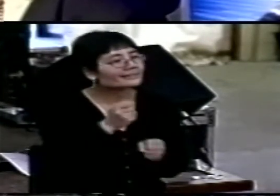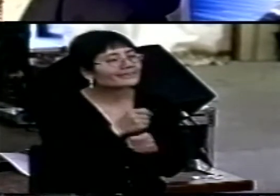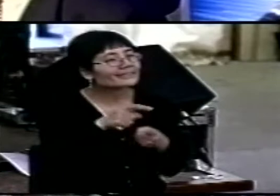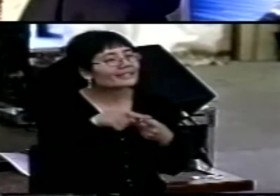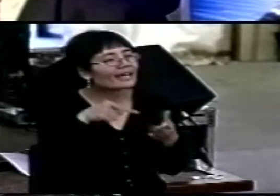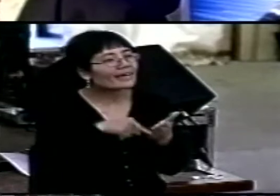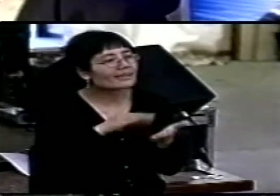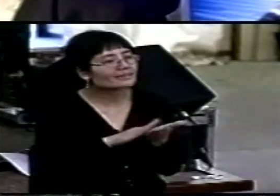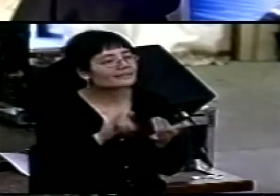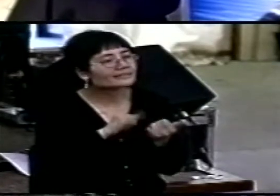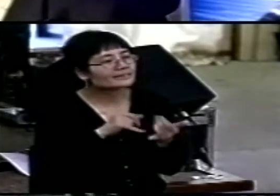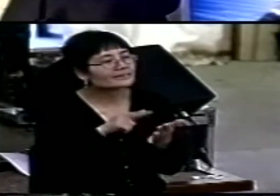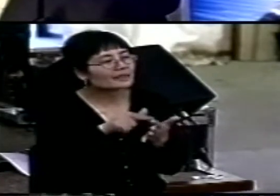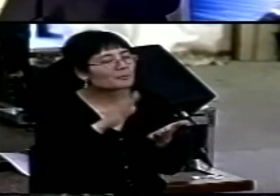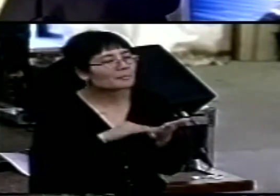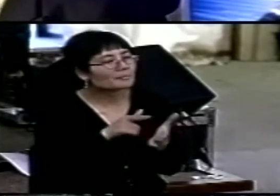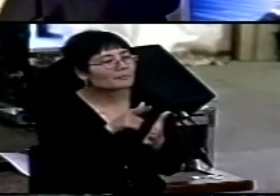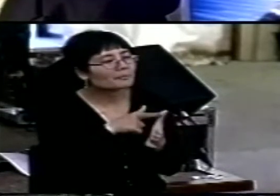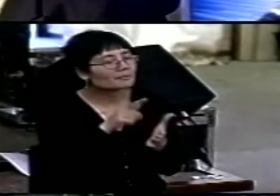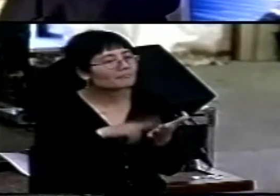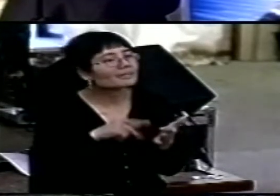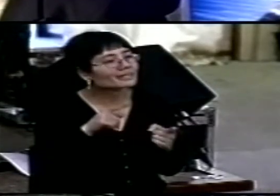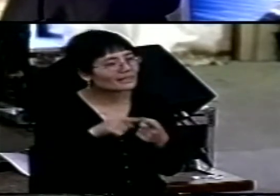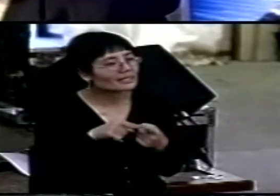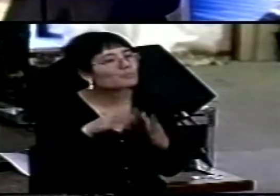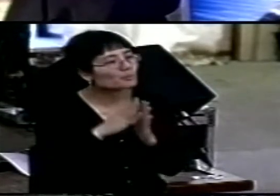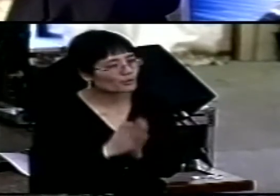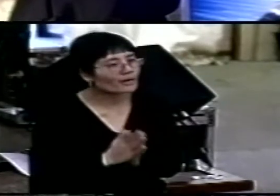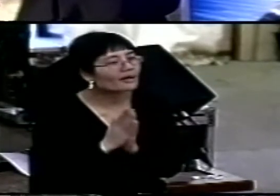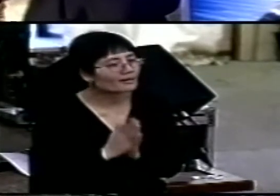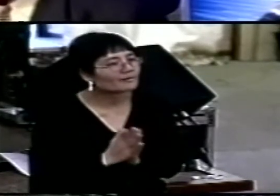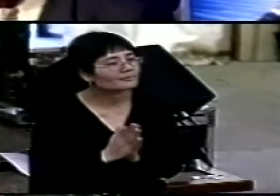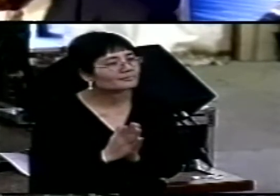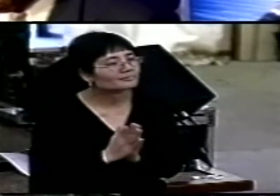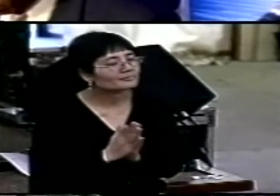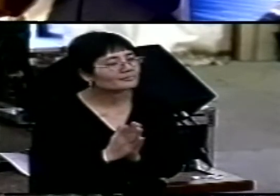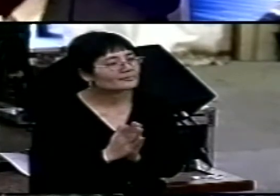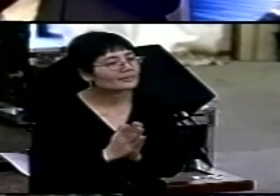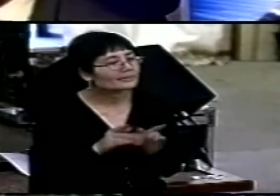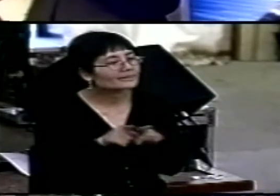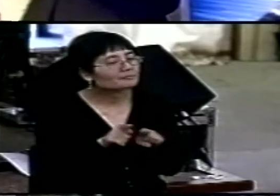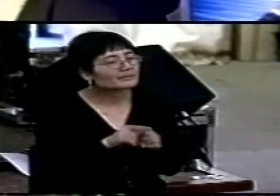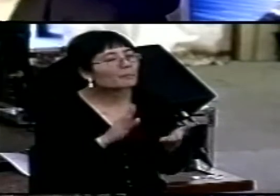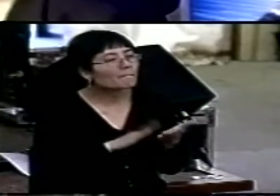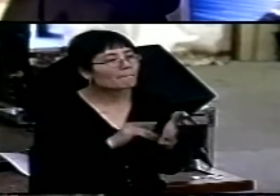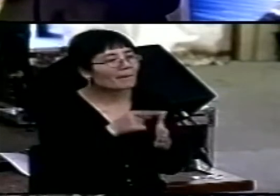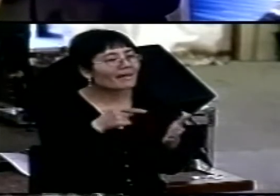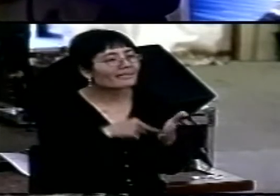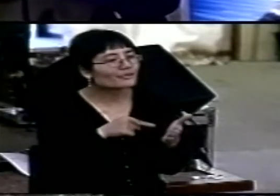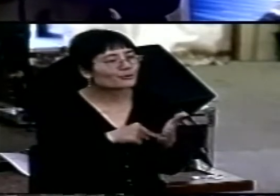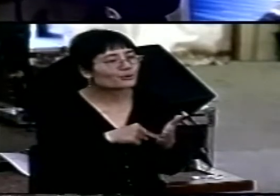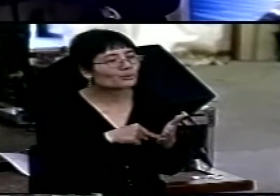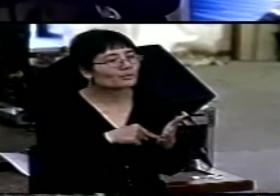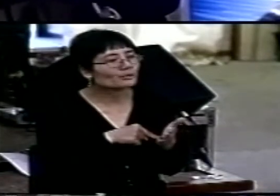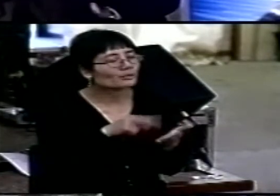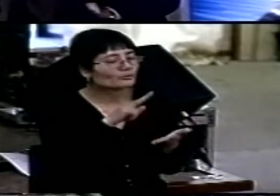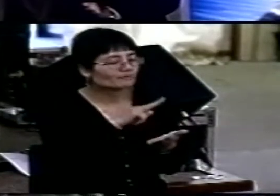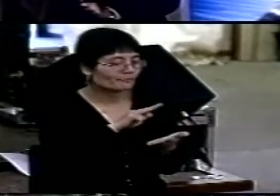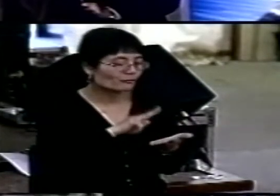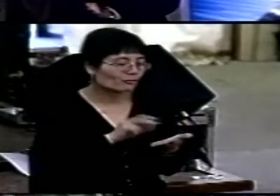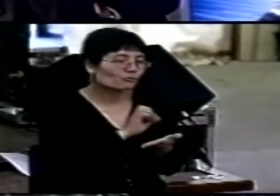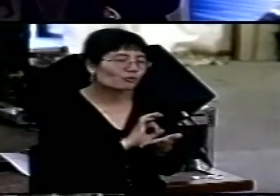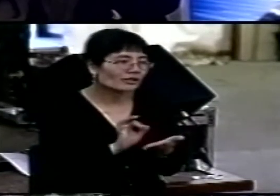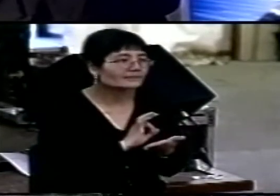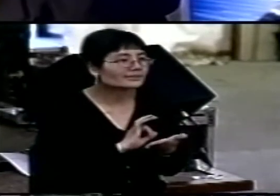is the same as that which Matthew records leading up to Matthew 26, Mark